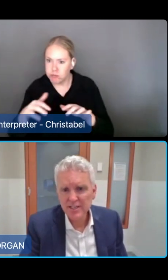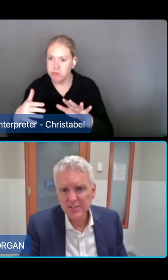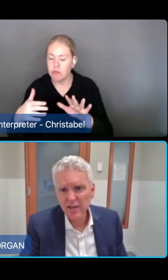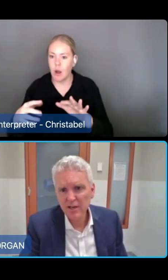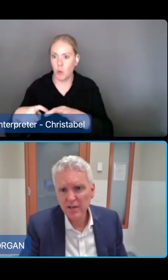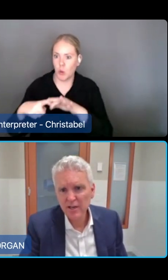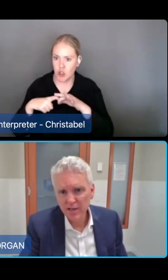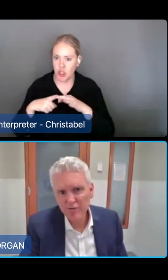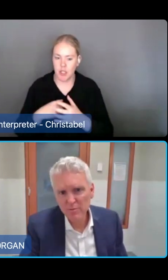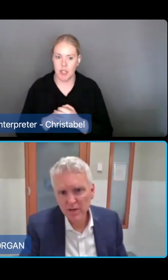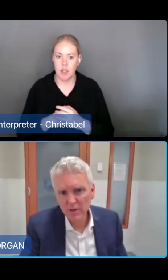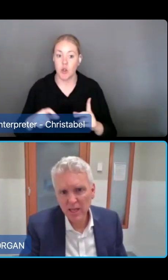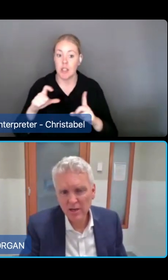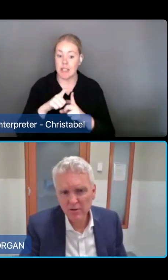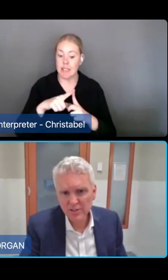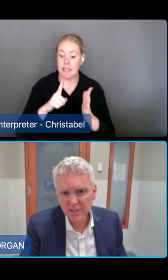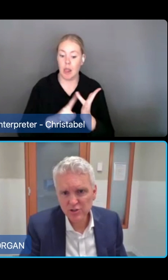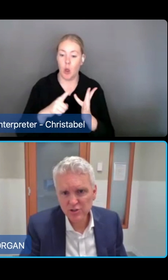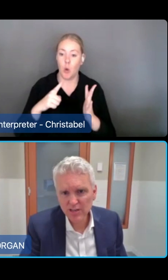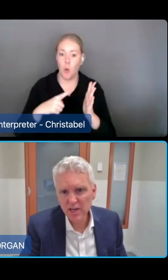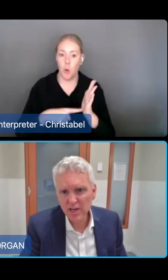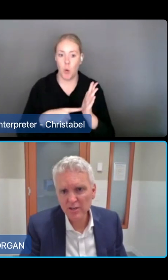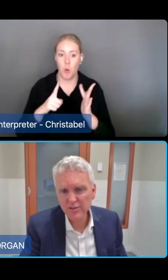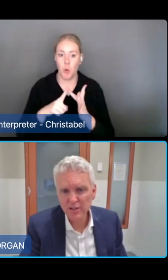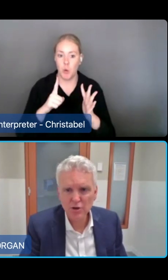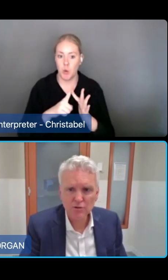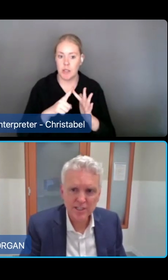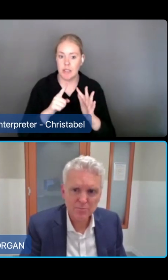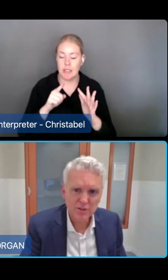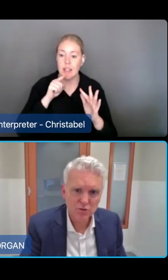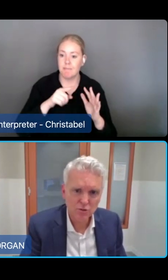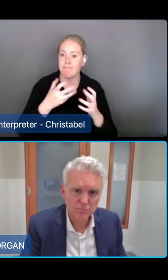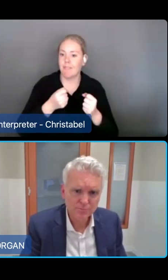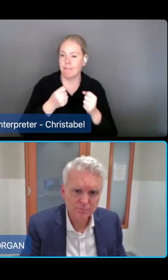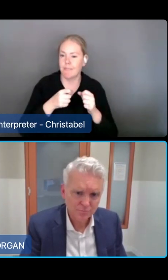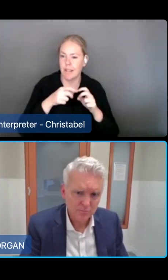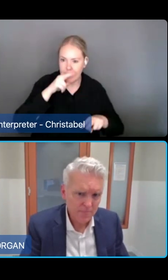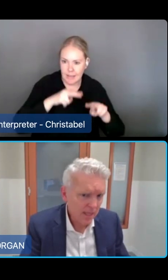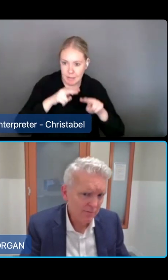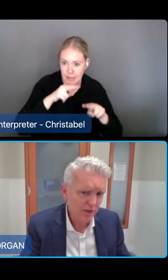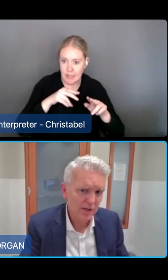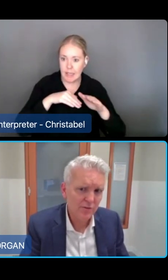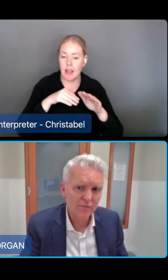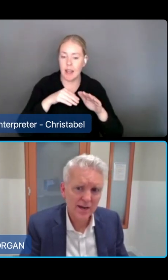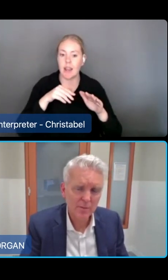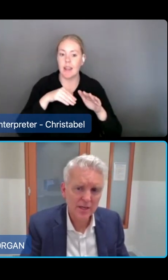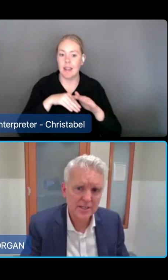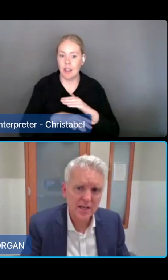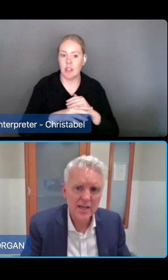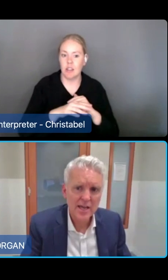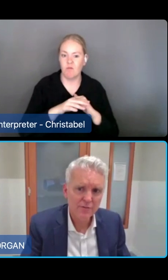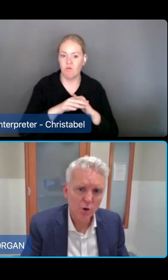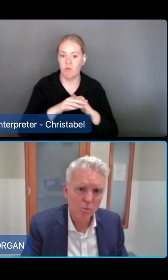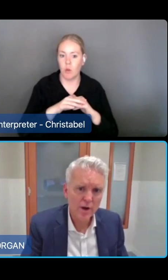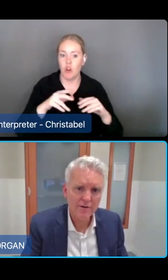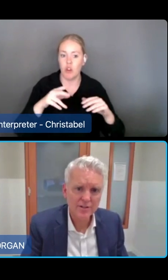assessing 200 people in residential aged care using the new assessment tool. And they've also interviewed the families